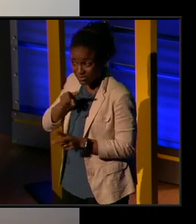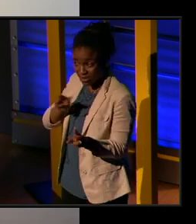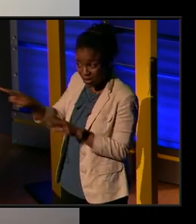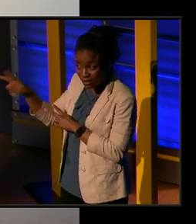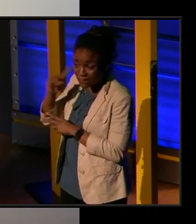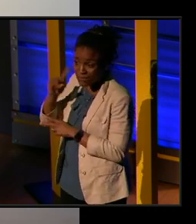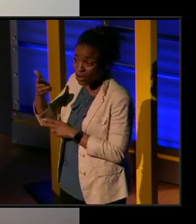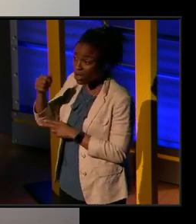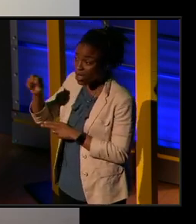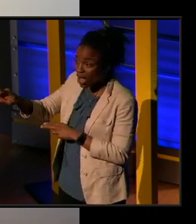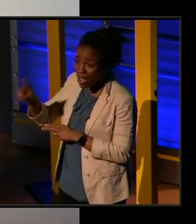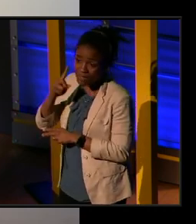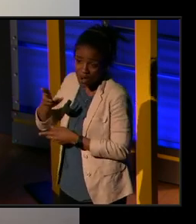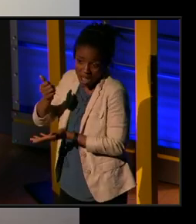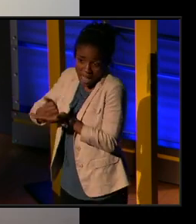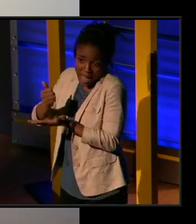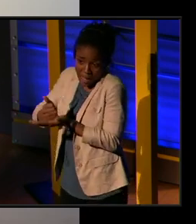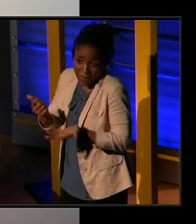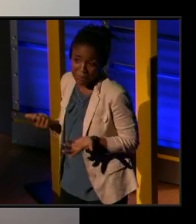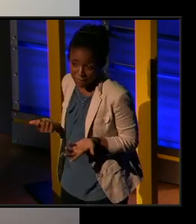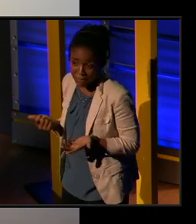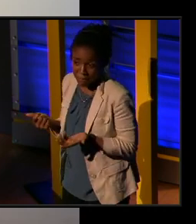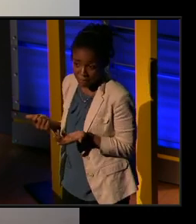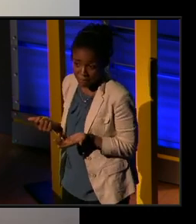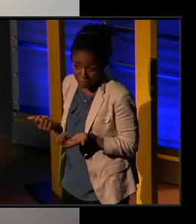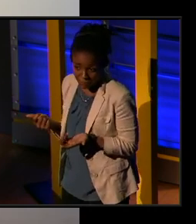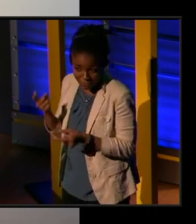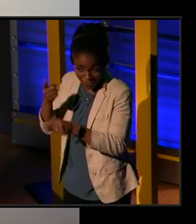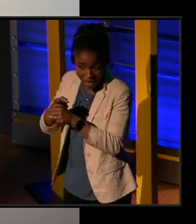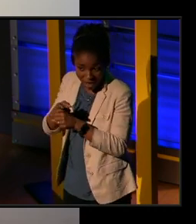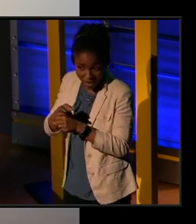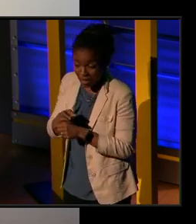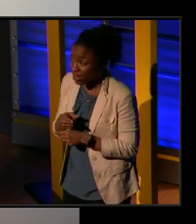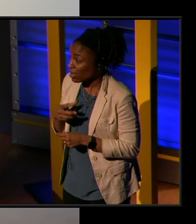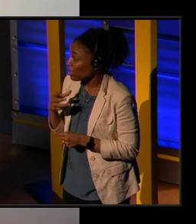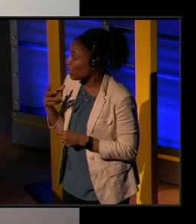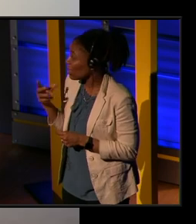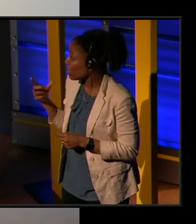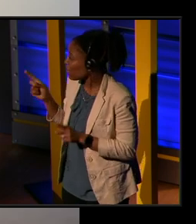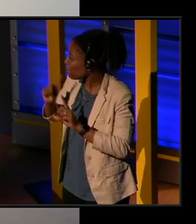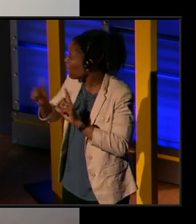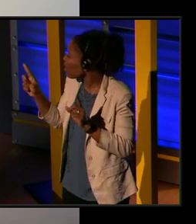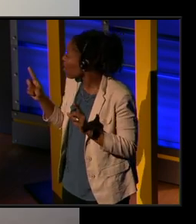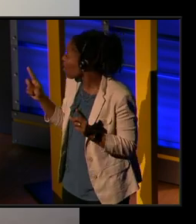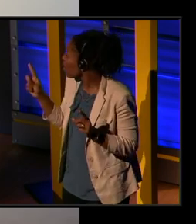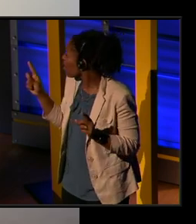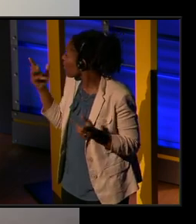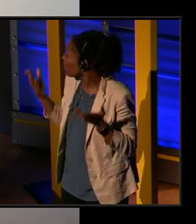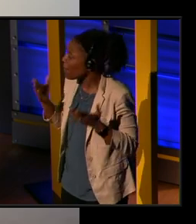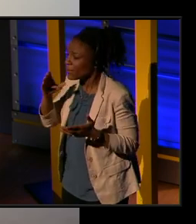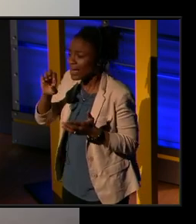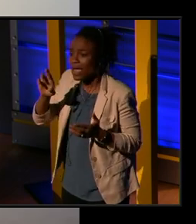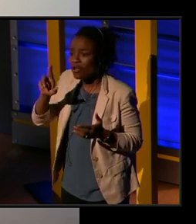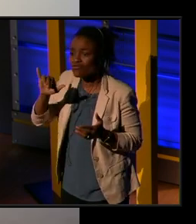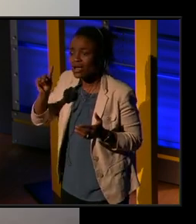gods for help. But, um, I don't know, maybe it's also Erica.